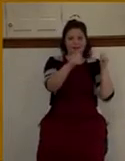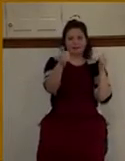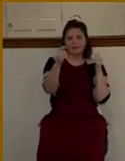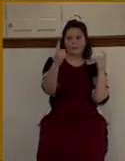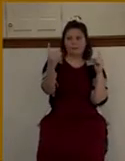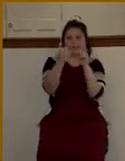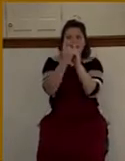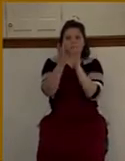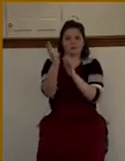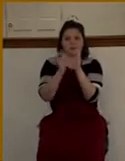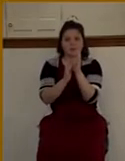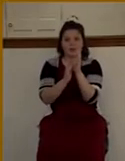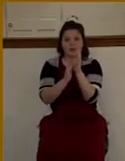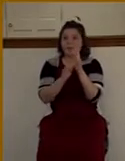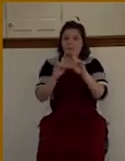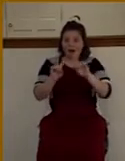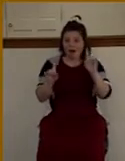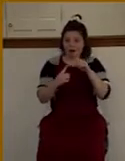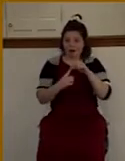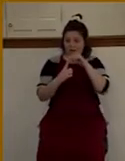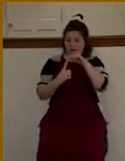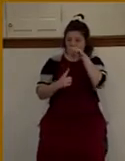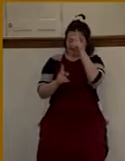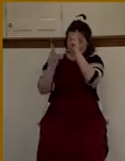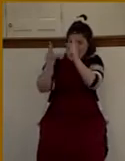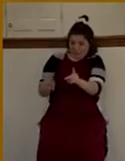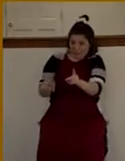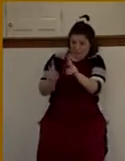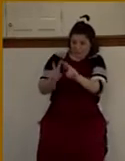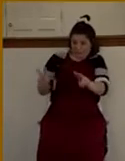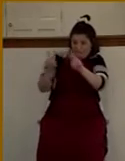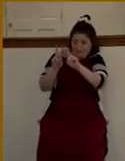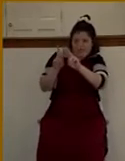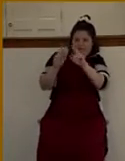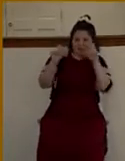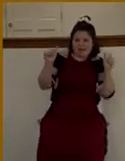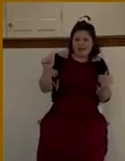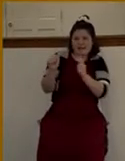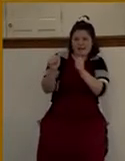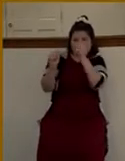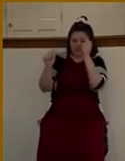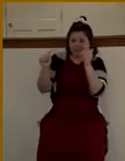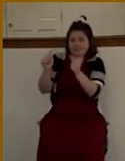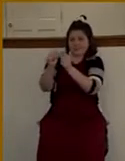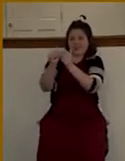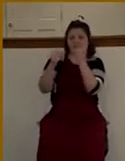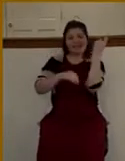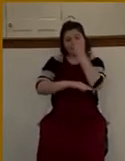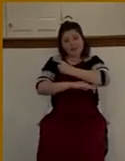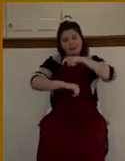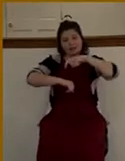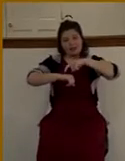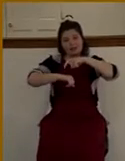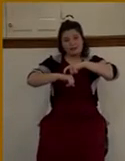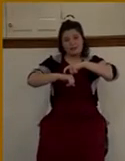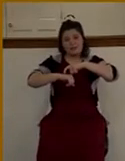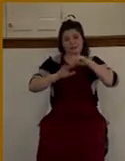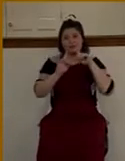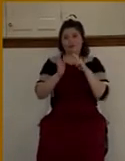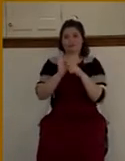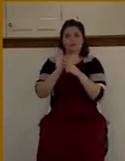he's running to Jesus in the middle of the day and he kneels before him. A gesture of great humility.